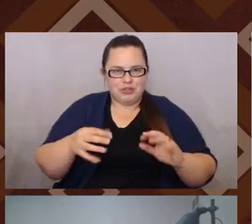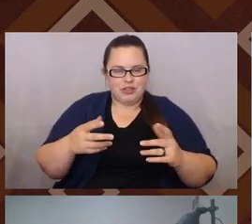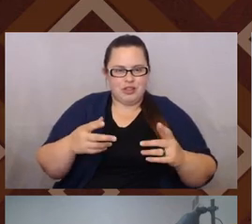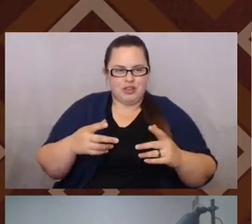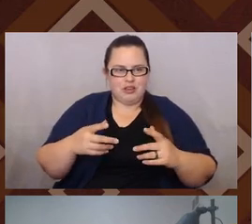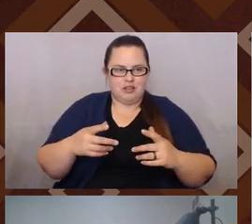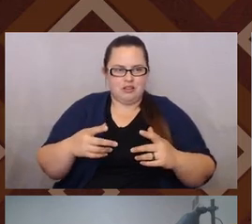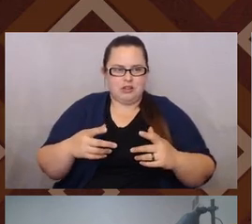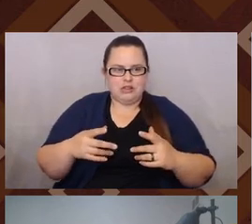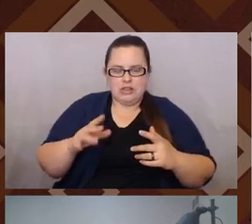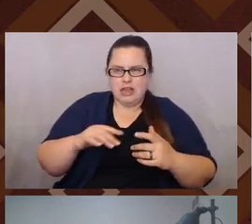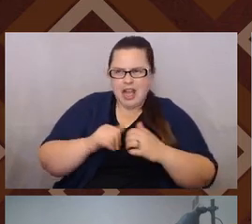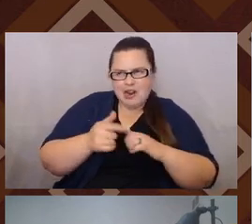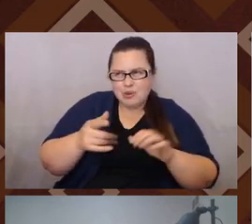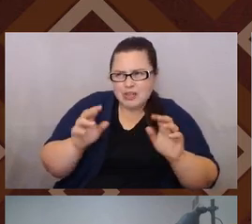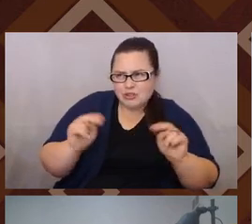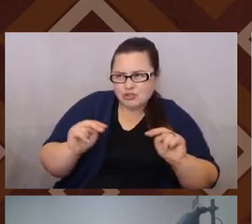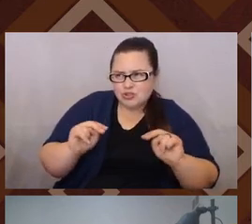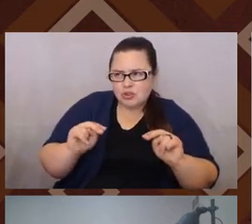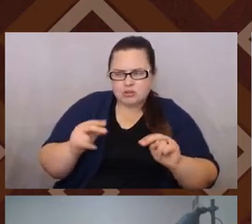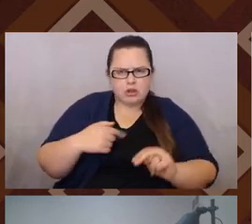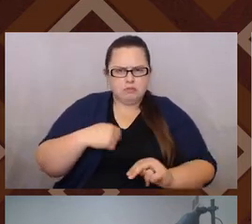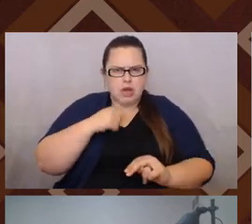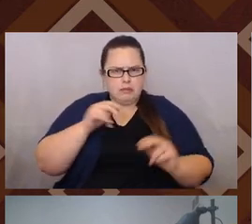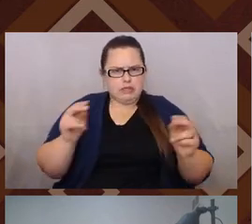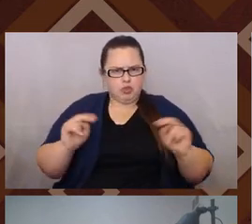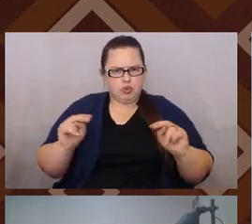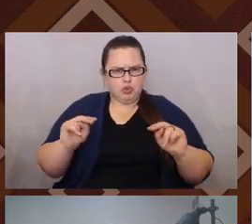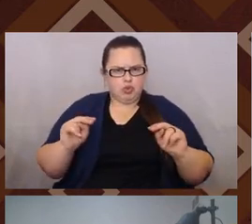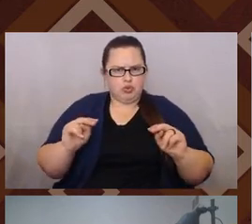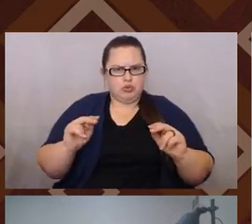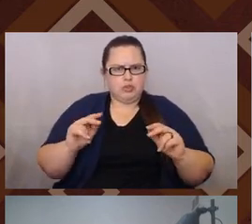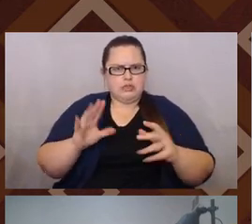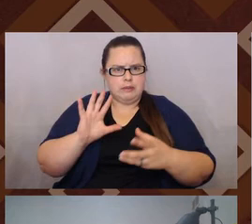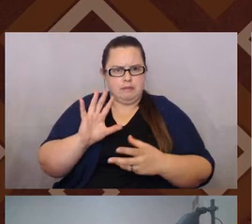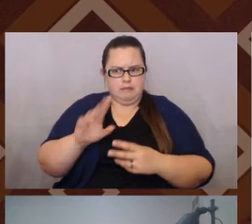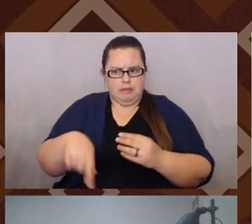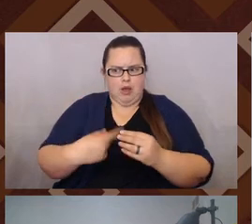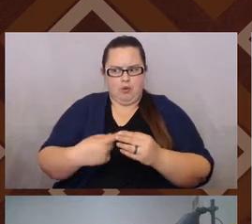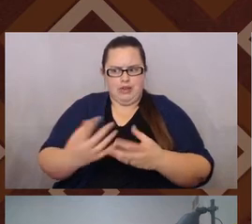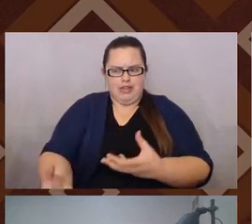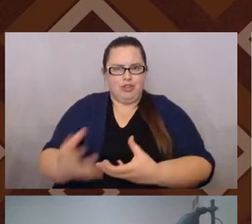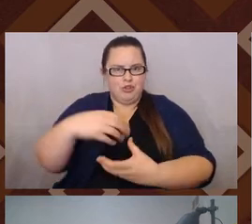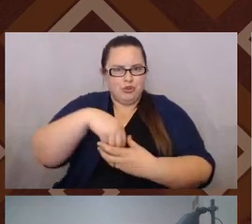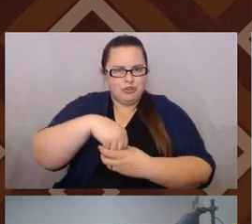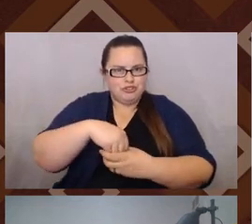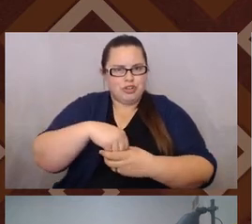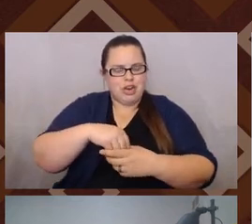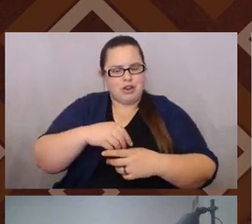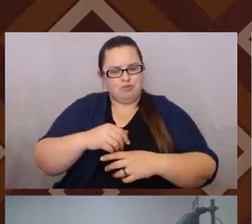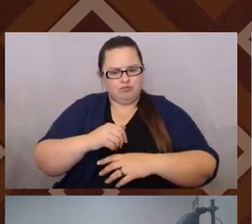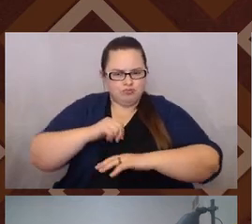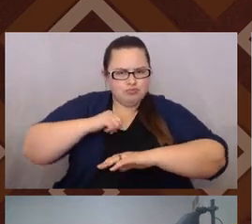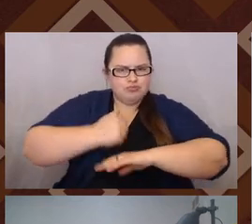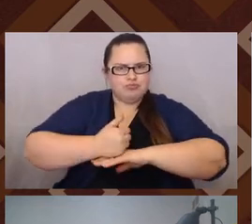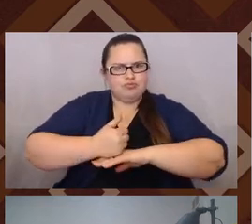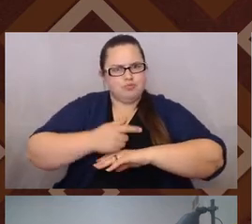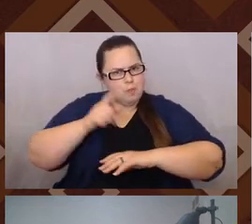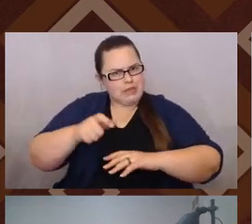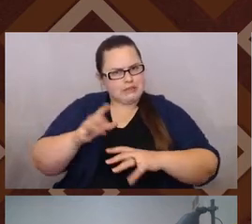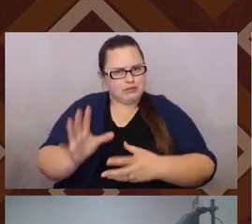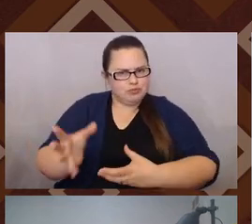just be like neutral? And I'm like, I'm actually not being neutral. It's actually very much about inclusion. It's kind of asserting that in a way. Um,